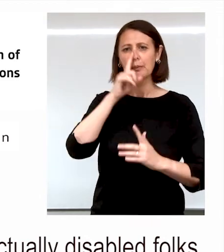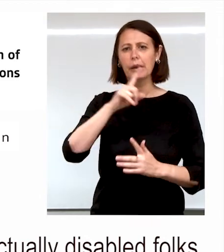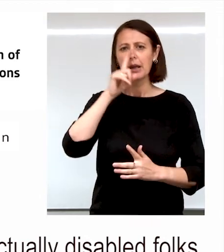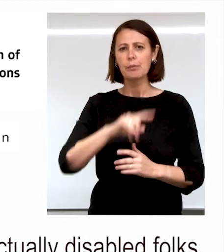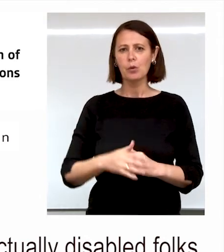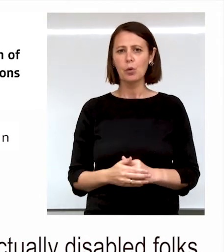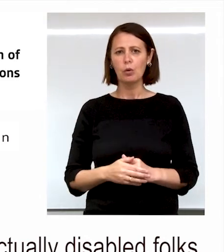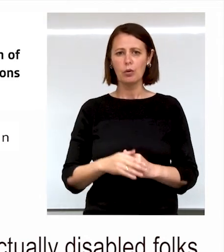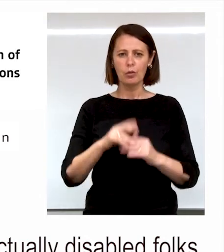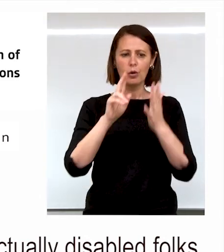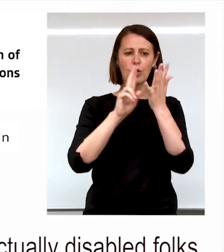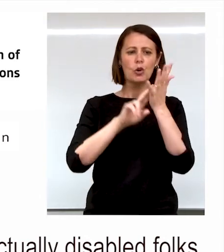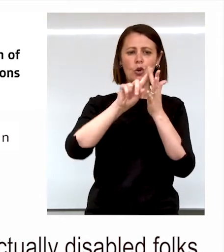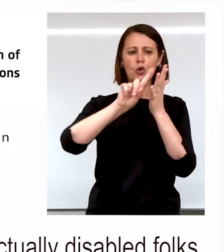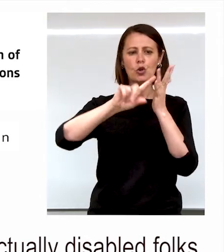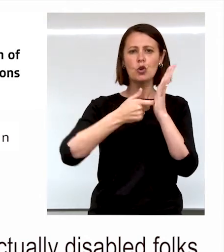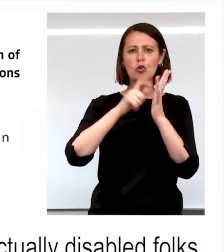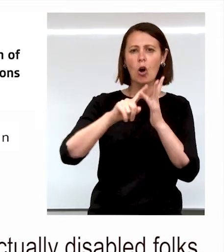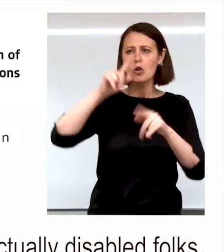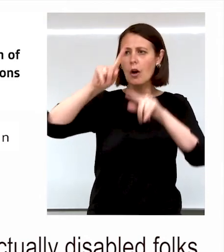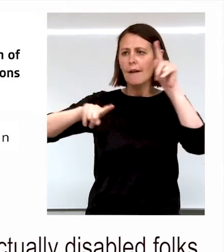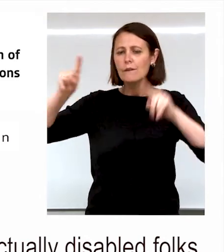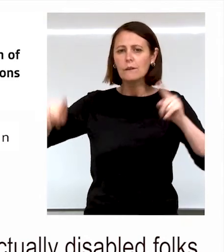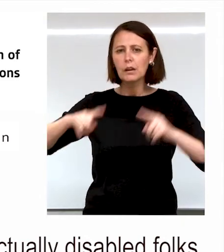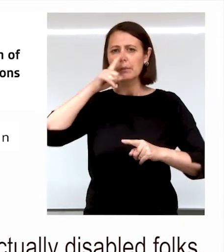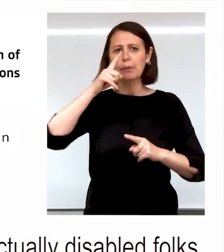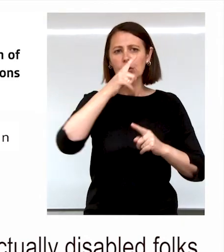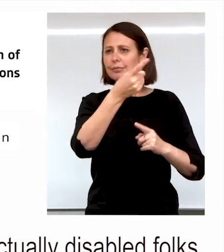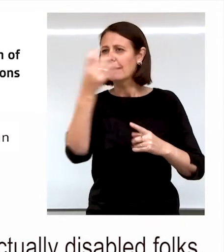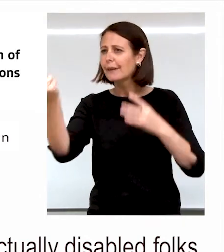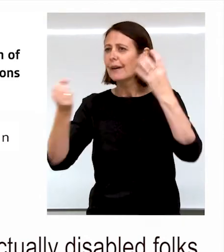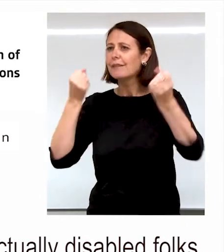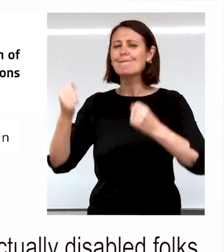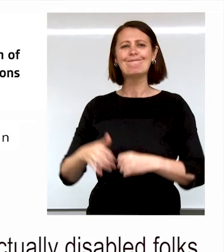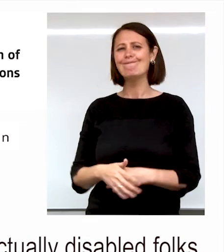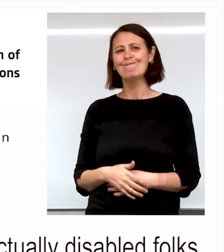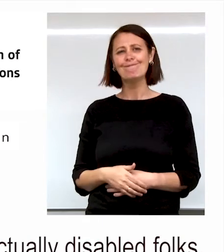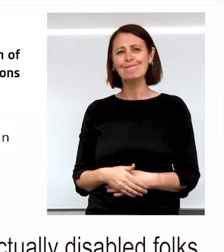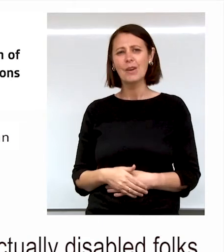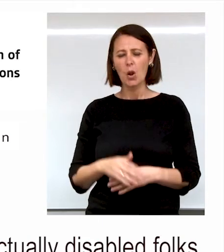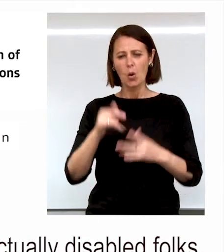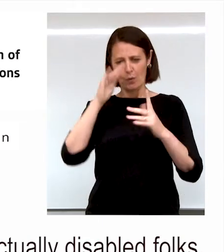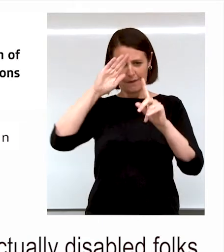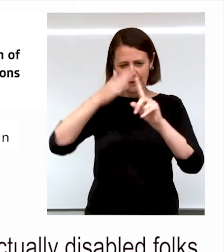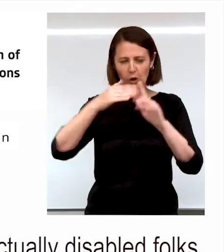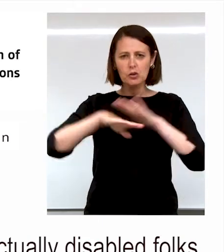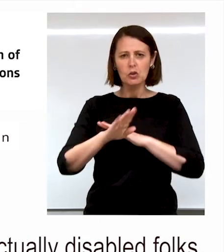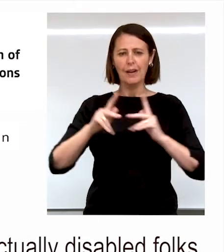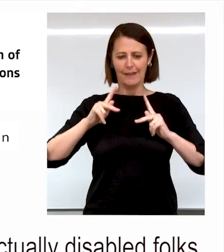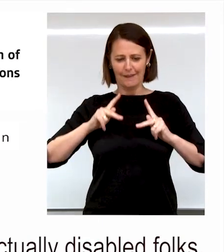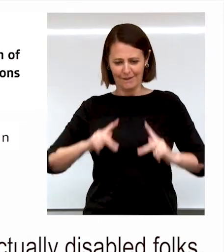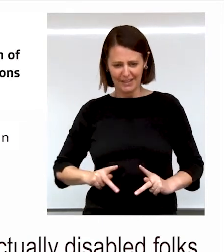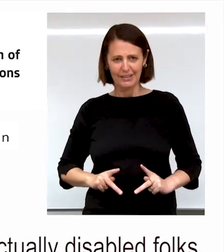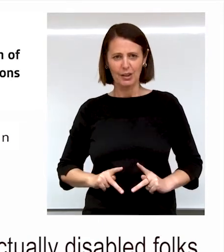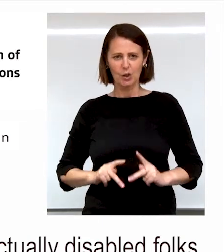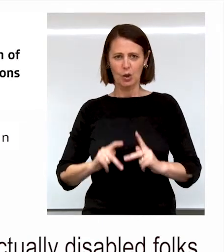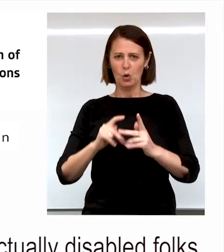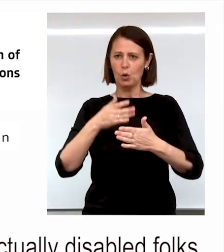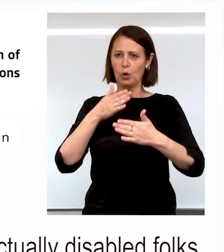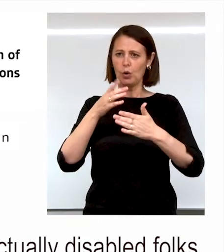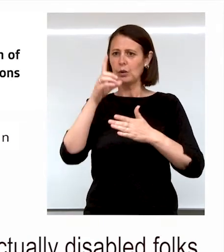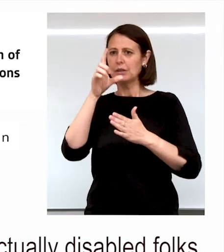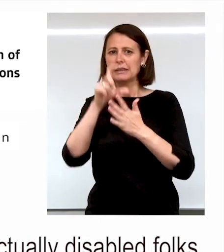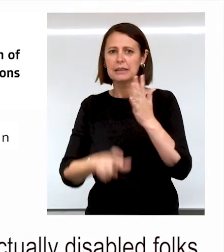neurodiverse folks as there should be. We often focused on the physical manifestations of